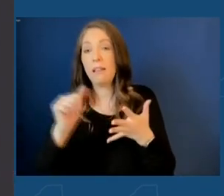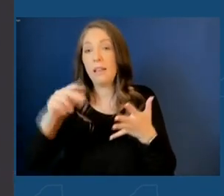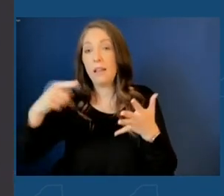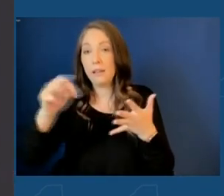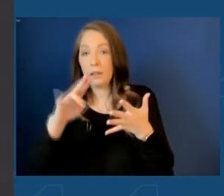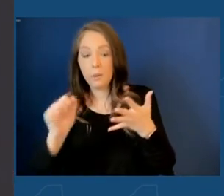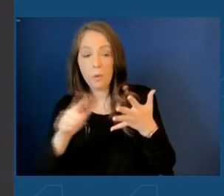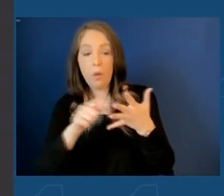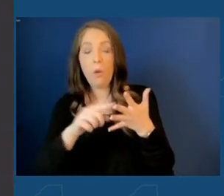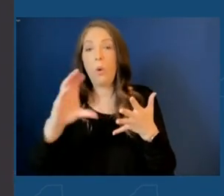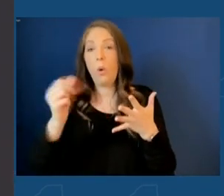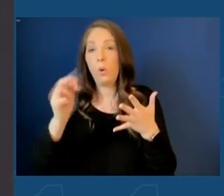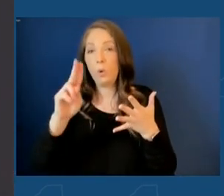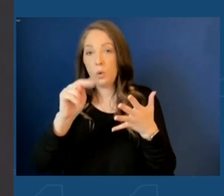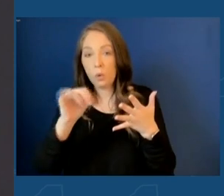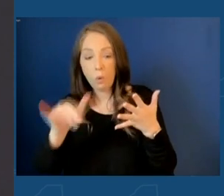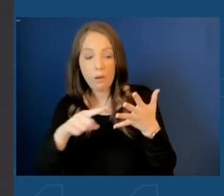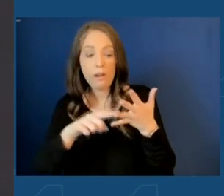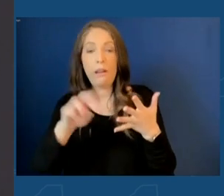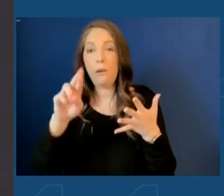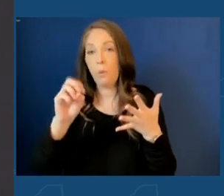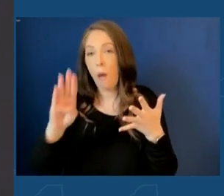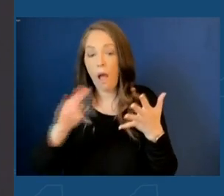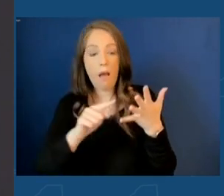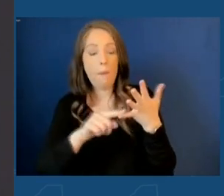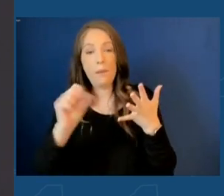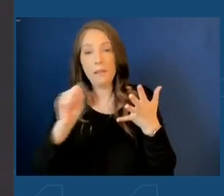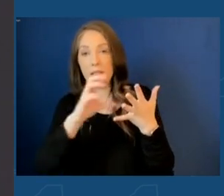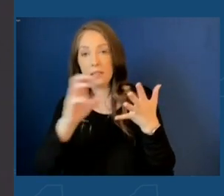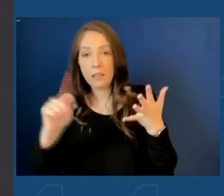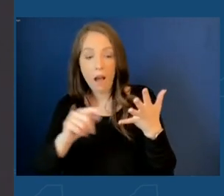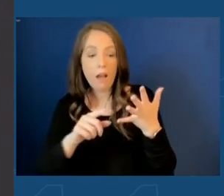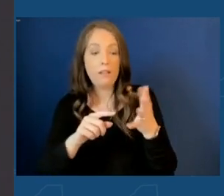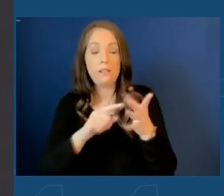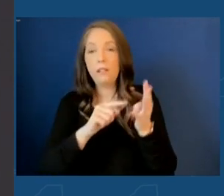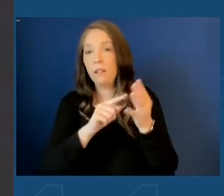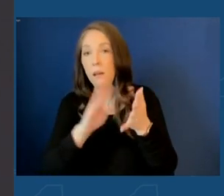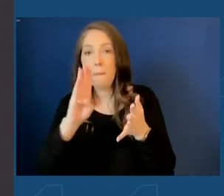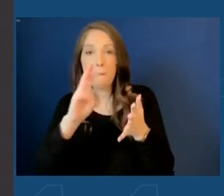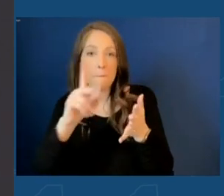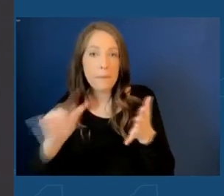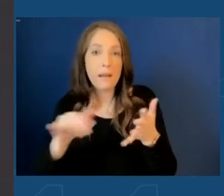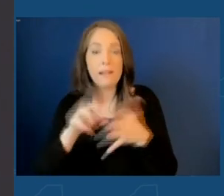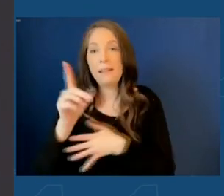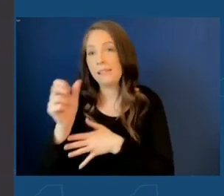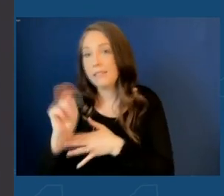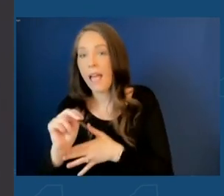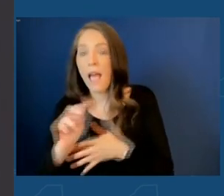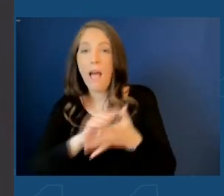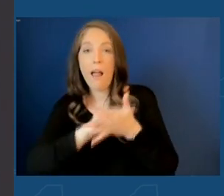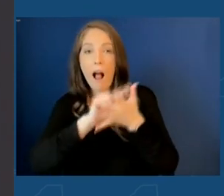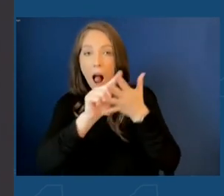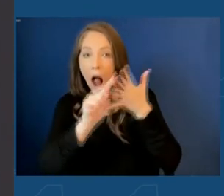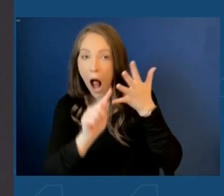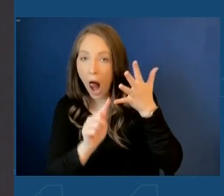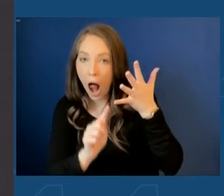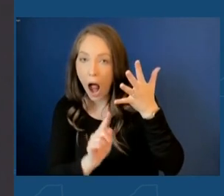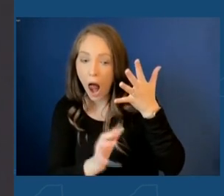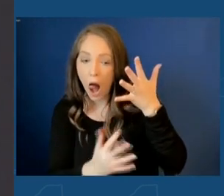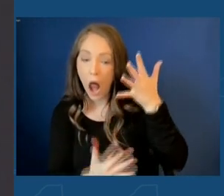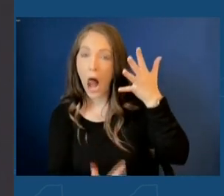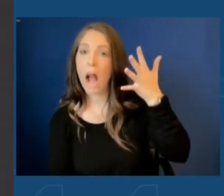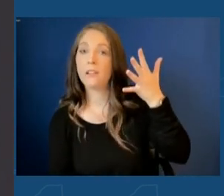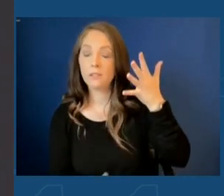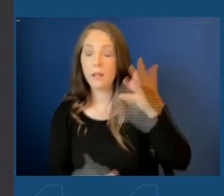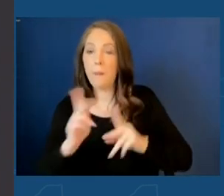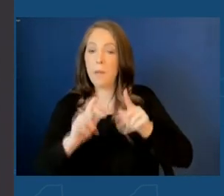Courtney, Rob, Scott, Buddy, Dan and of course several others that work for